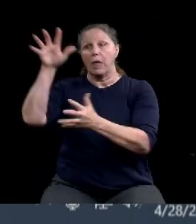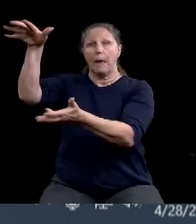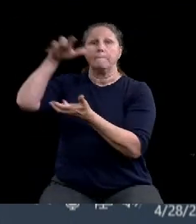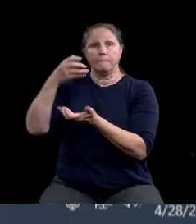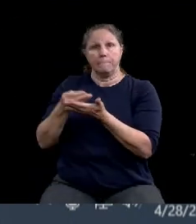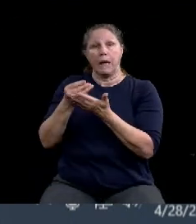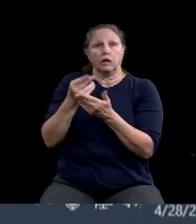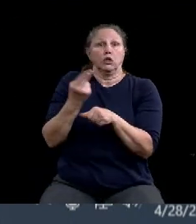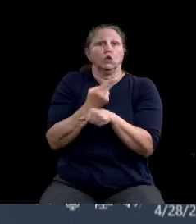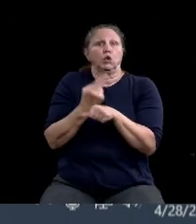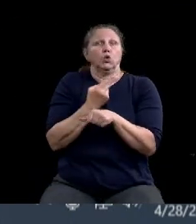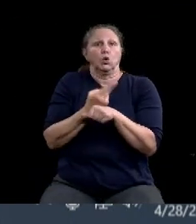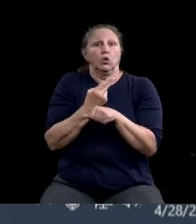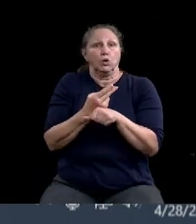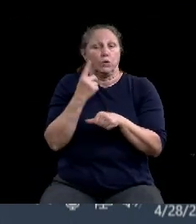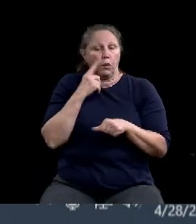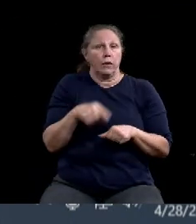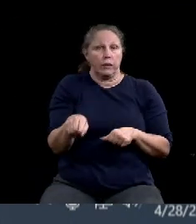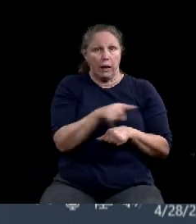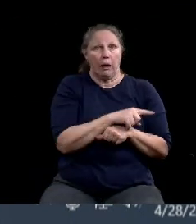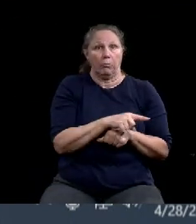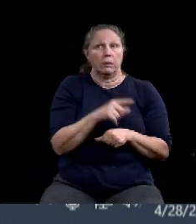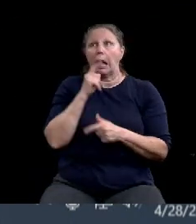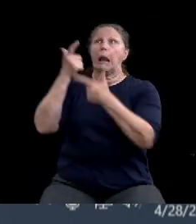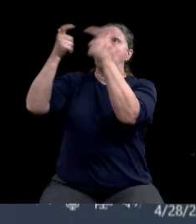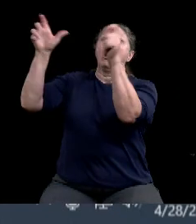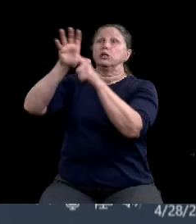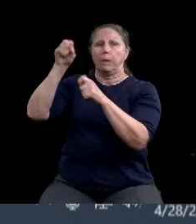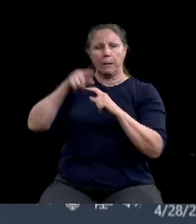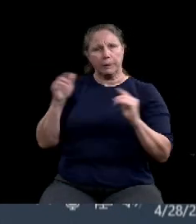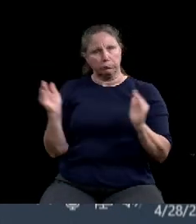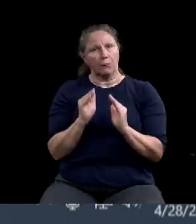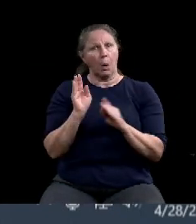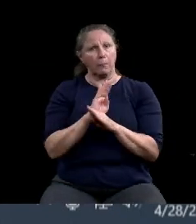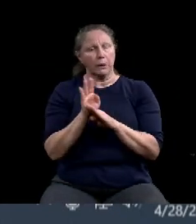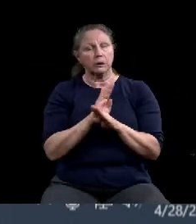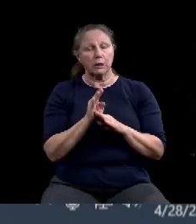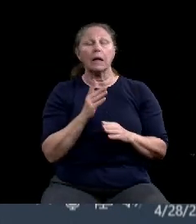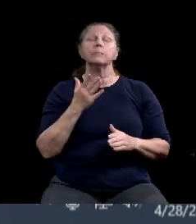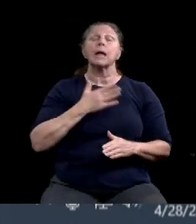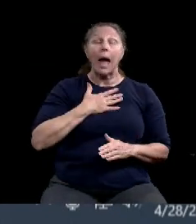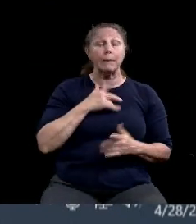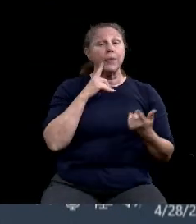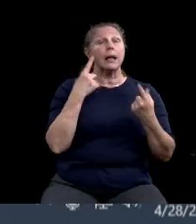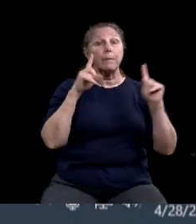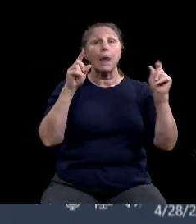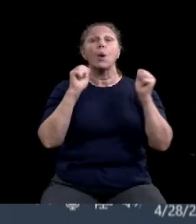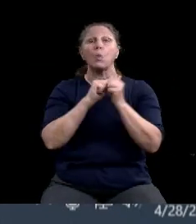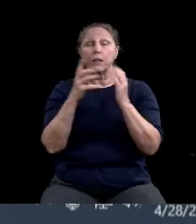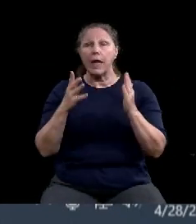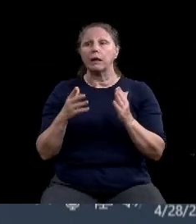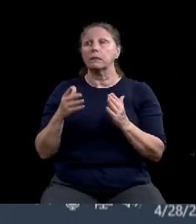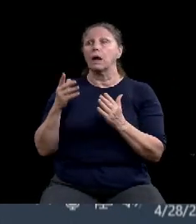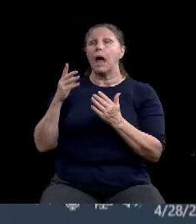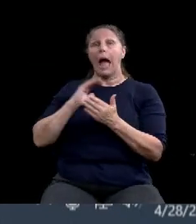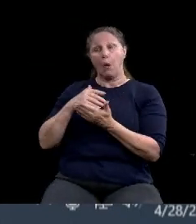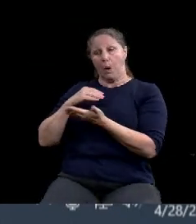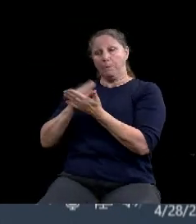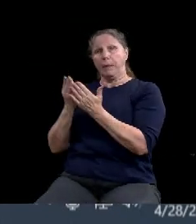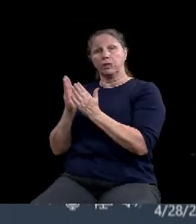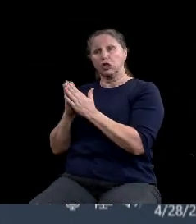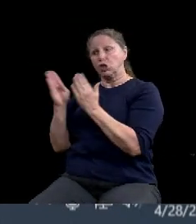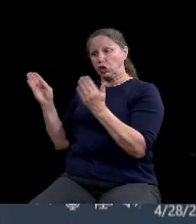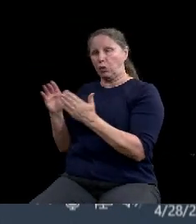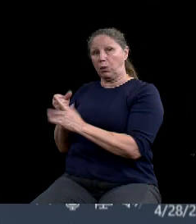um, I'm really glad that we were able to do this without impacting the general fund. And so again, uh, kudos to staff for their